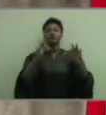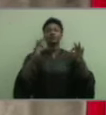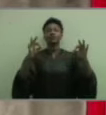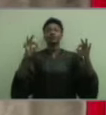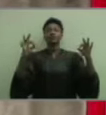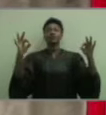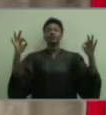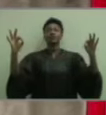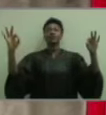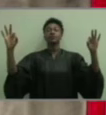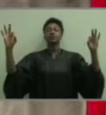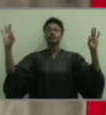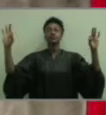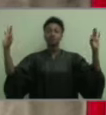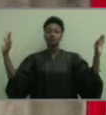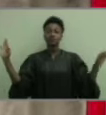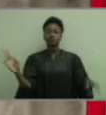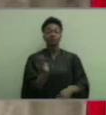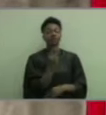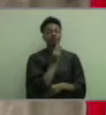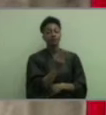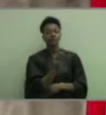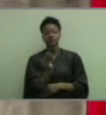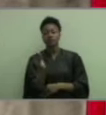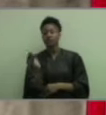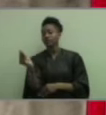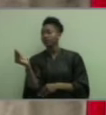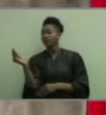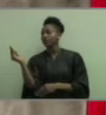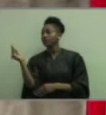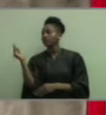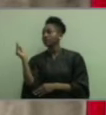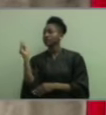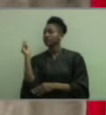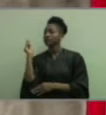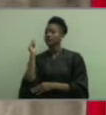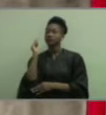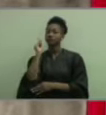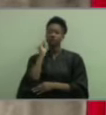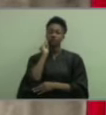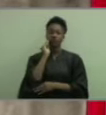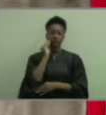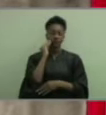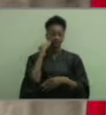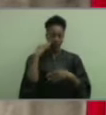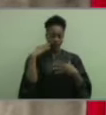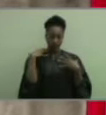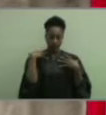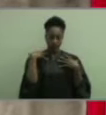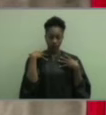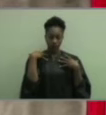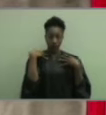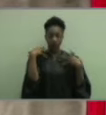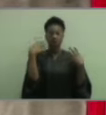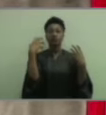and the home of the